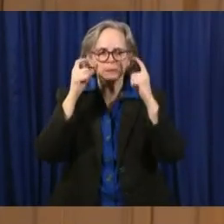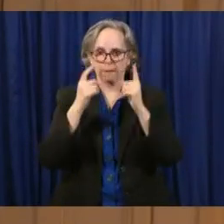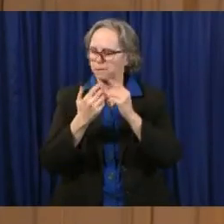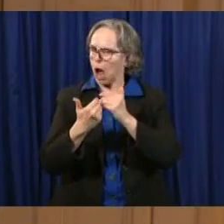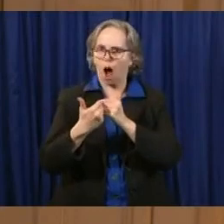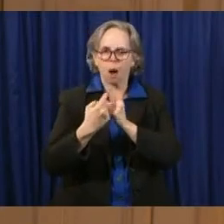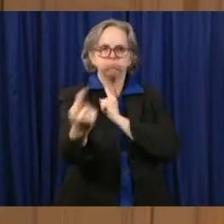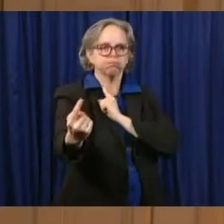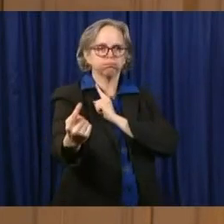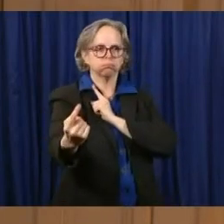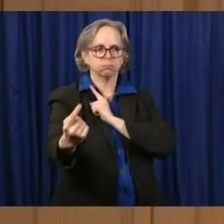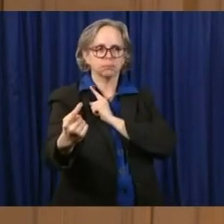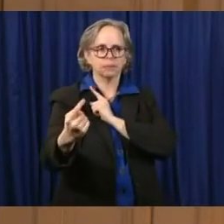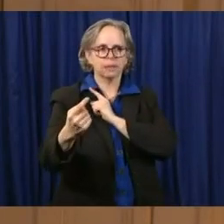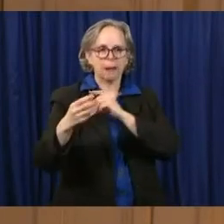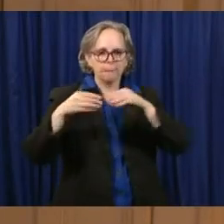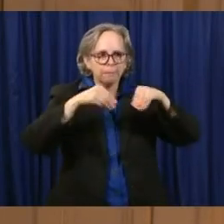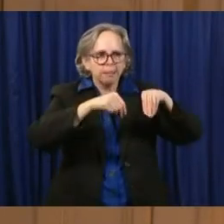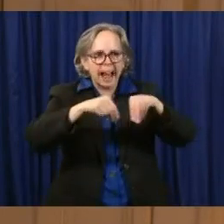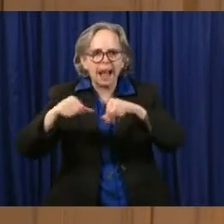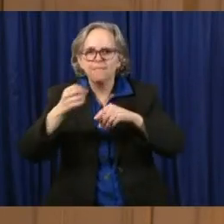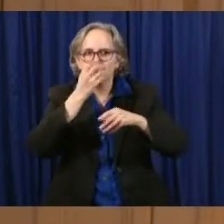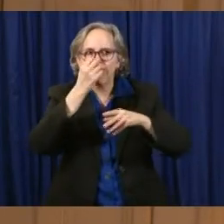planting some pansies in my yard.